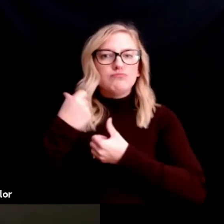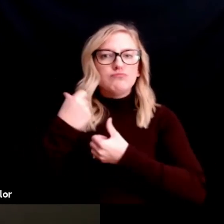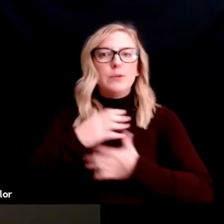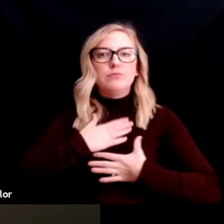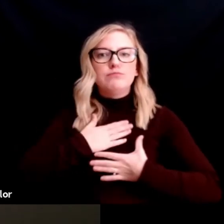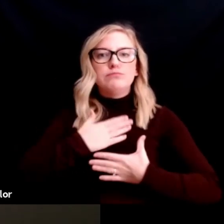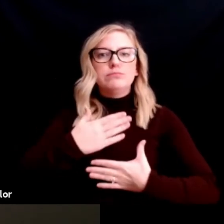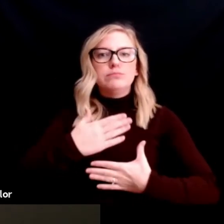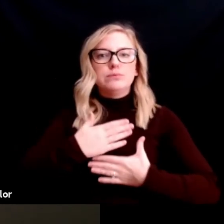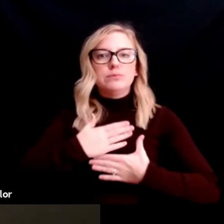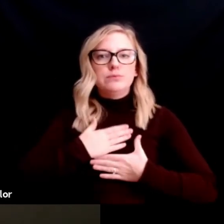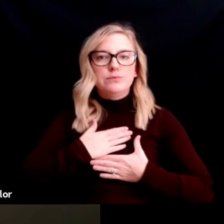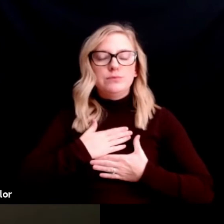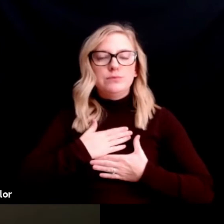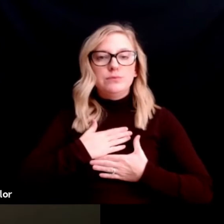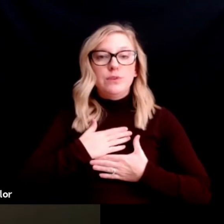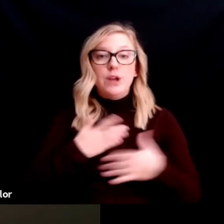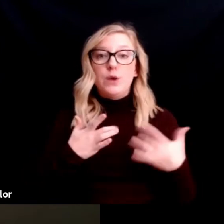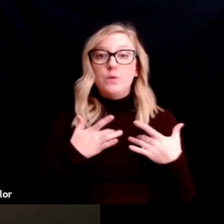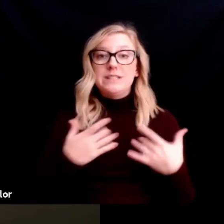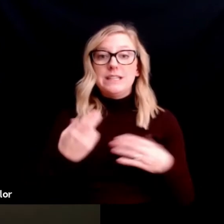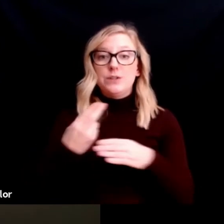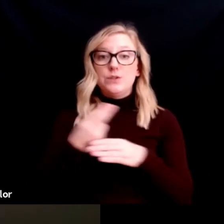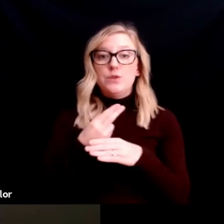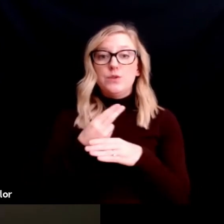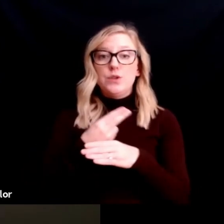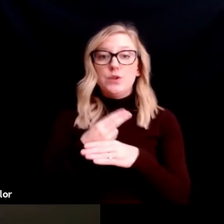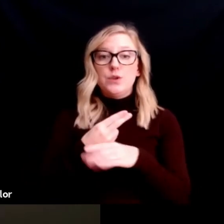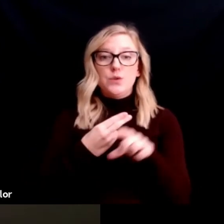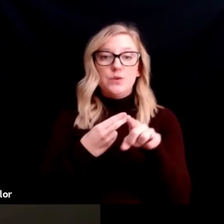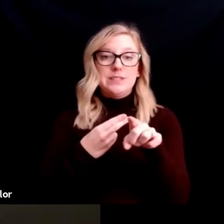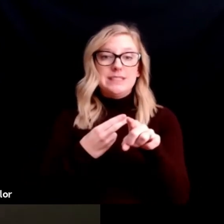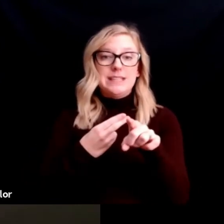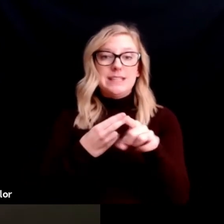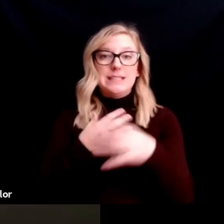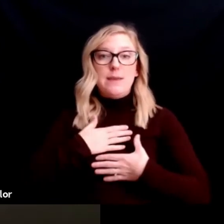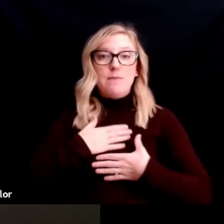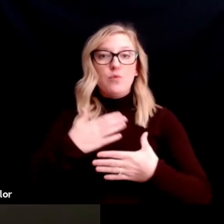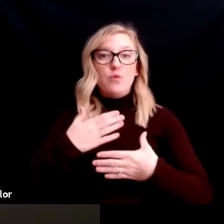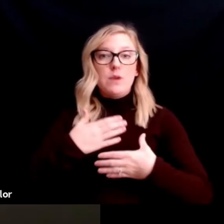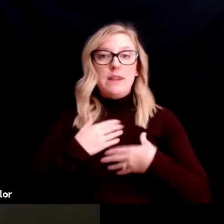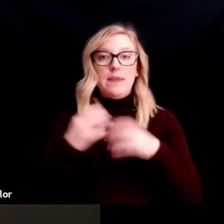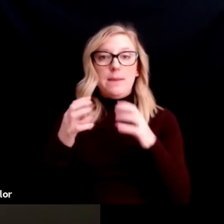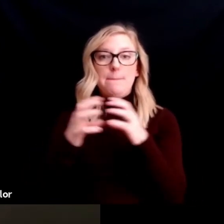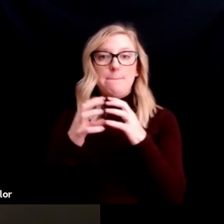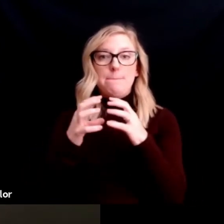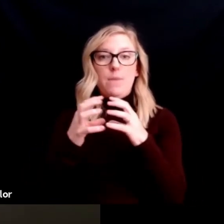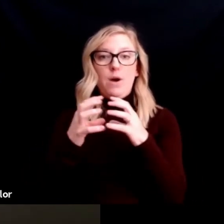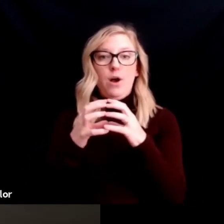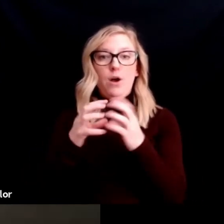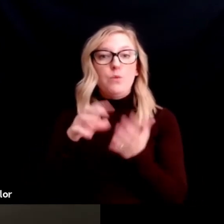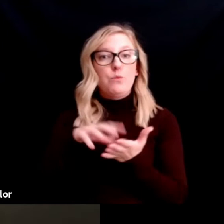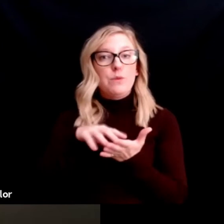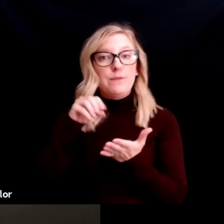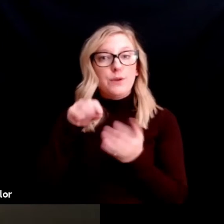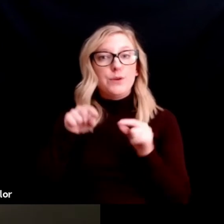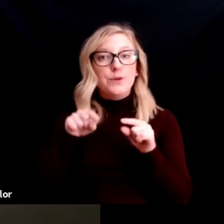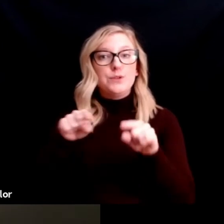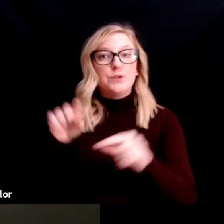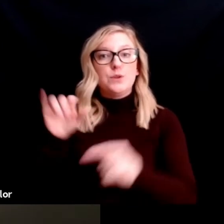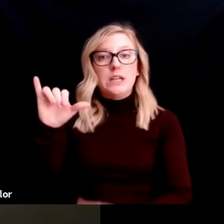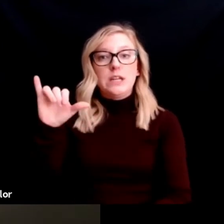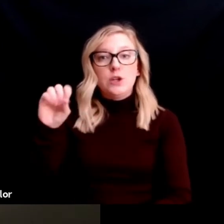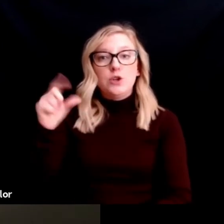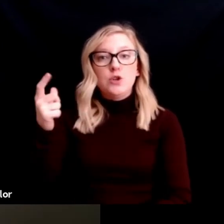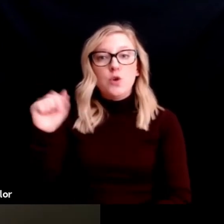We often use this breathing ball that I have here. So, this is a strategy that we learned from Yoga Calm to take